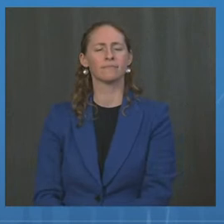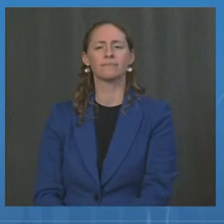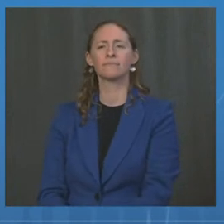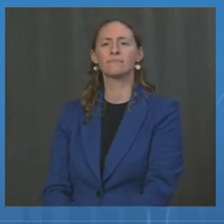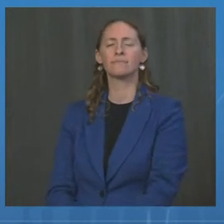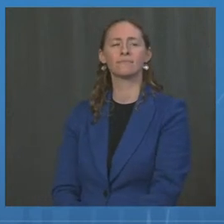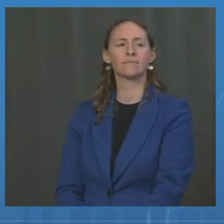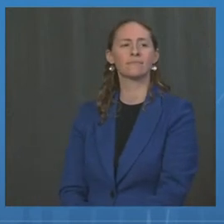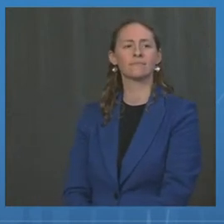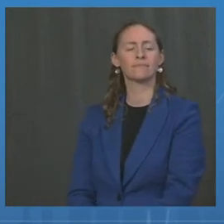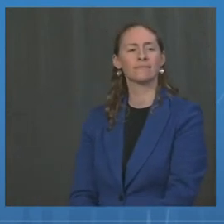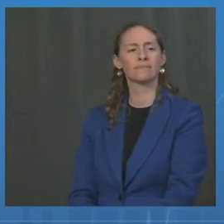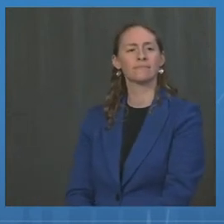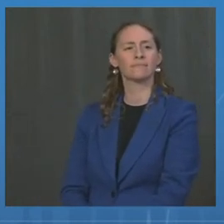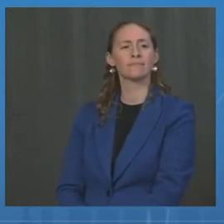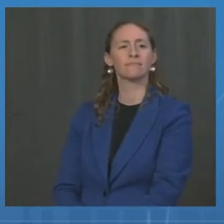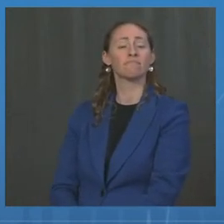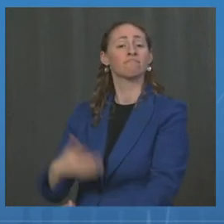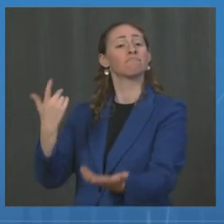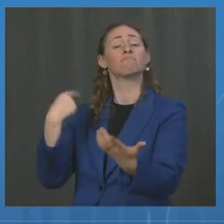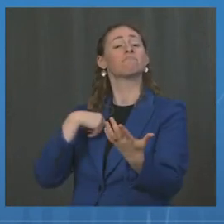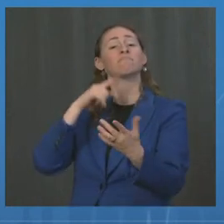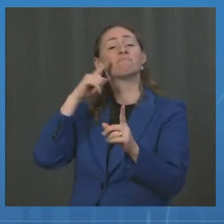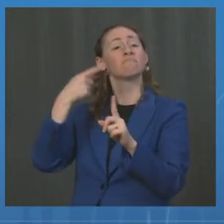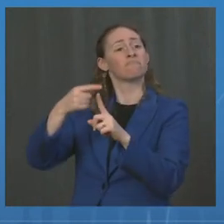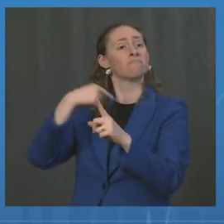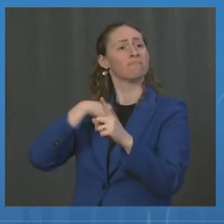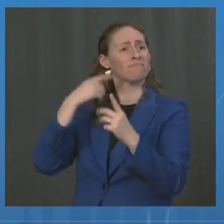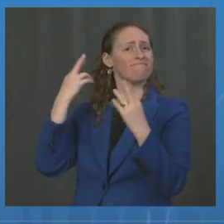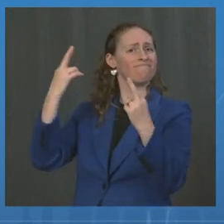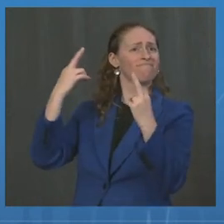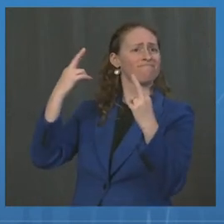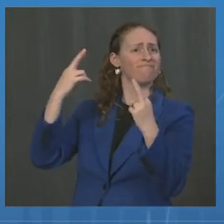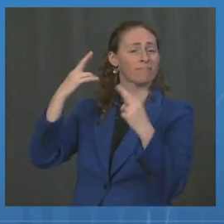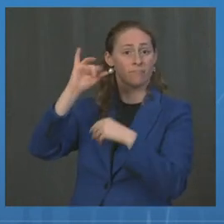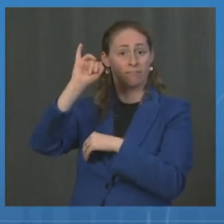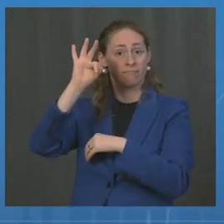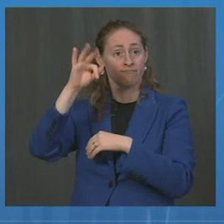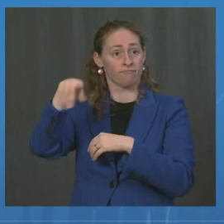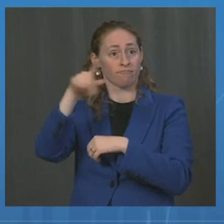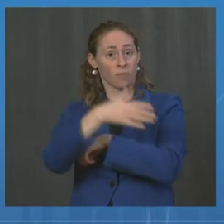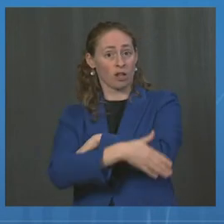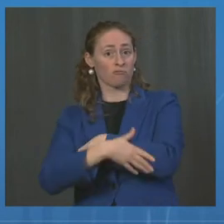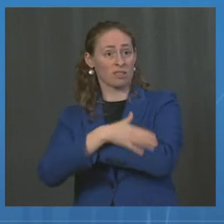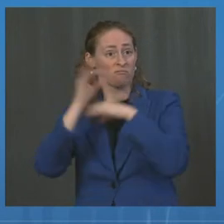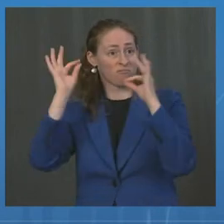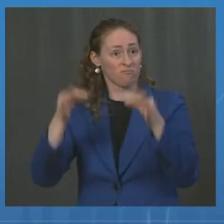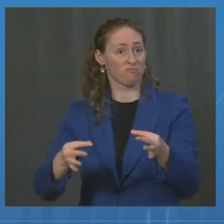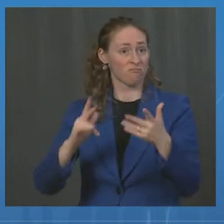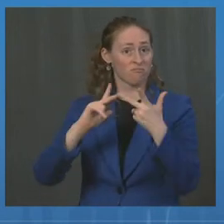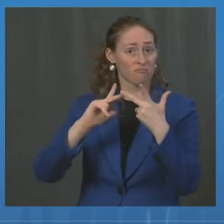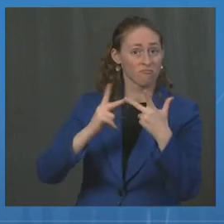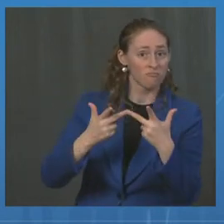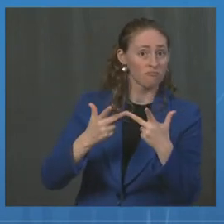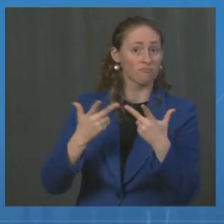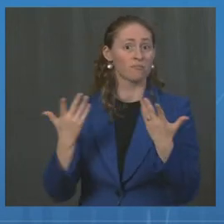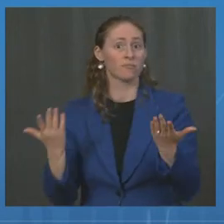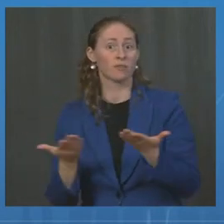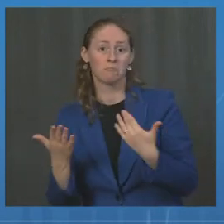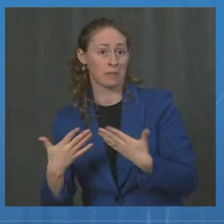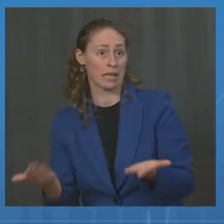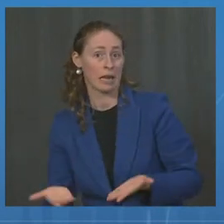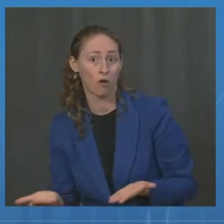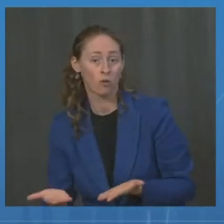that are boosting their populations similar to what we are understand the importance